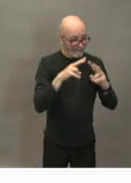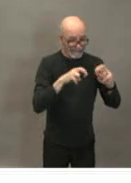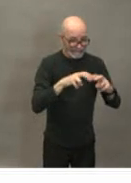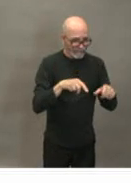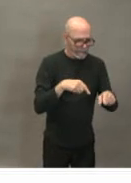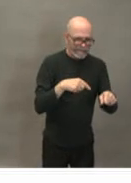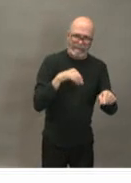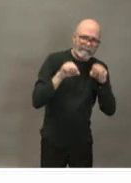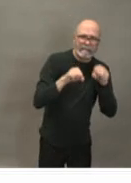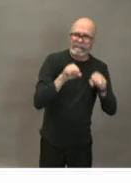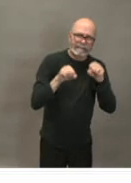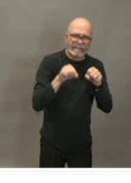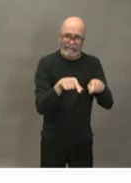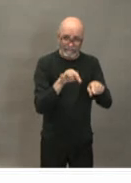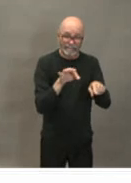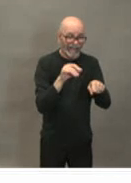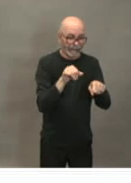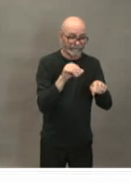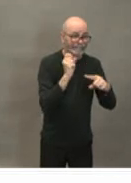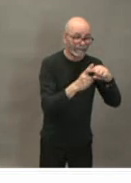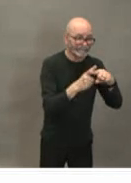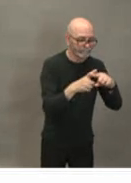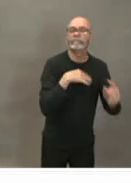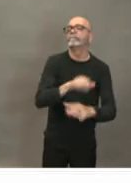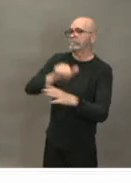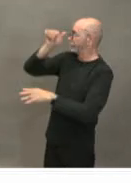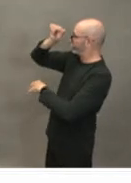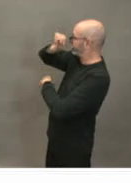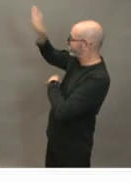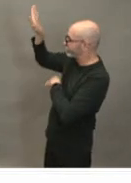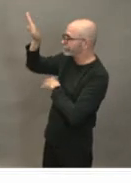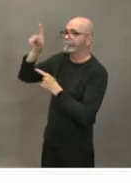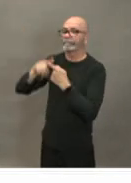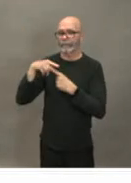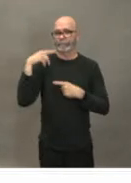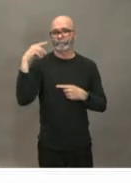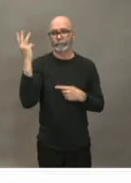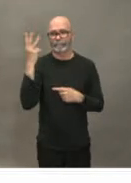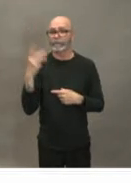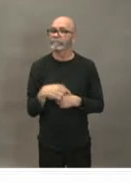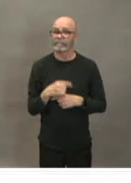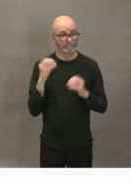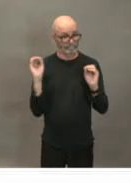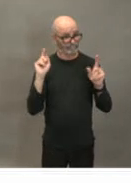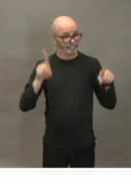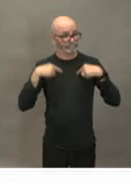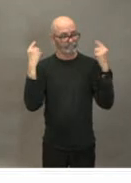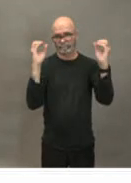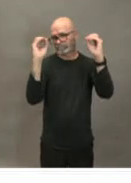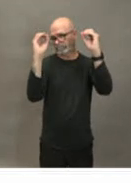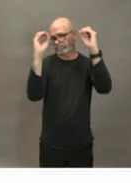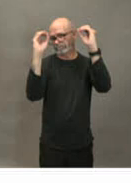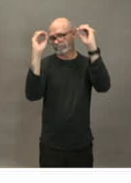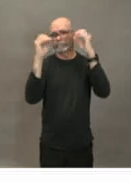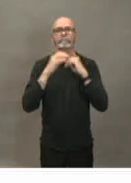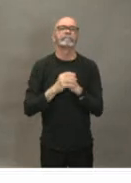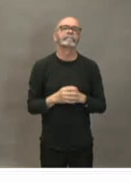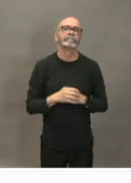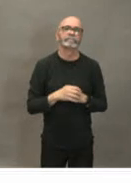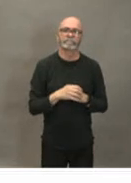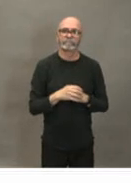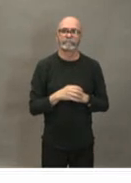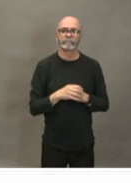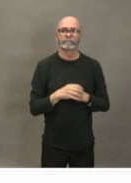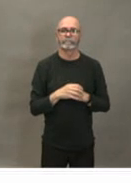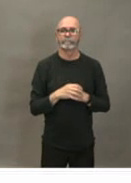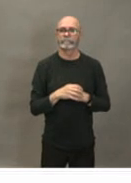have you had any positive results in the halifax test no we have not and can you speak towards just the stages that it goes through someone comes in and